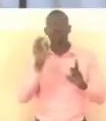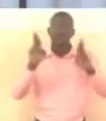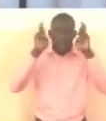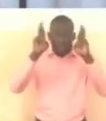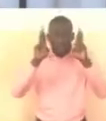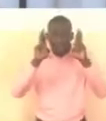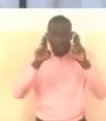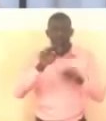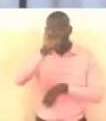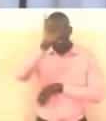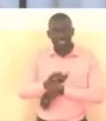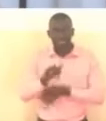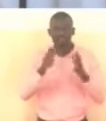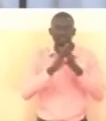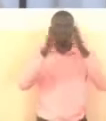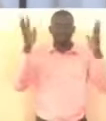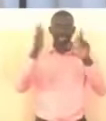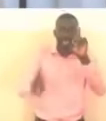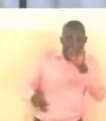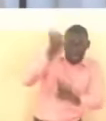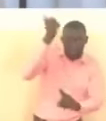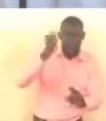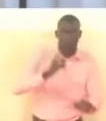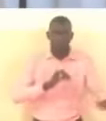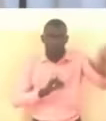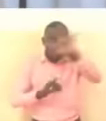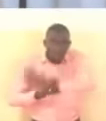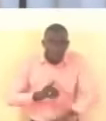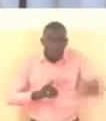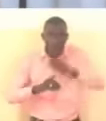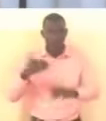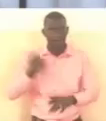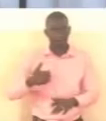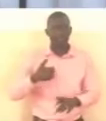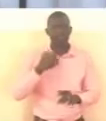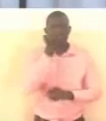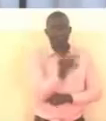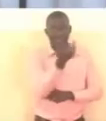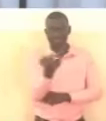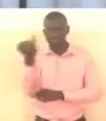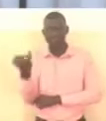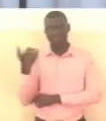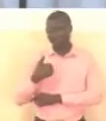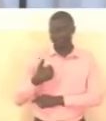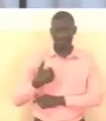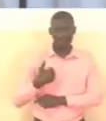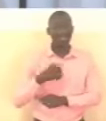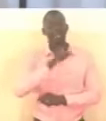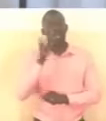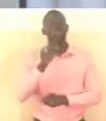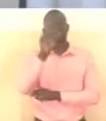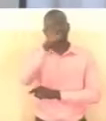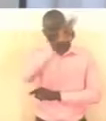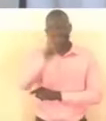and hope for a year of greater achievements for all of us as individuals and as